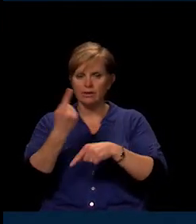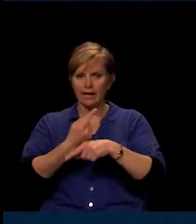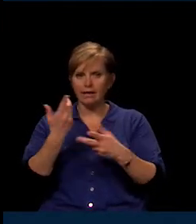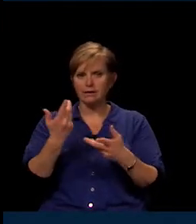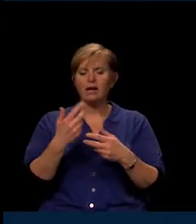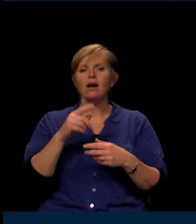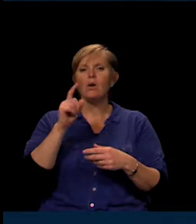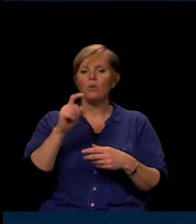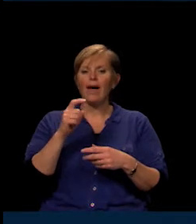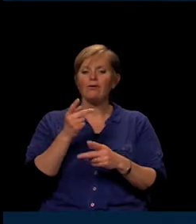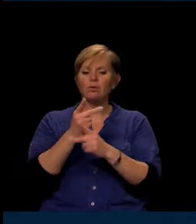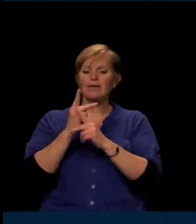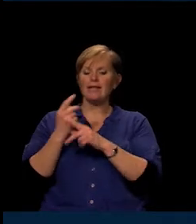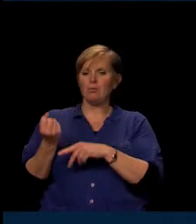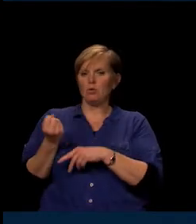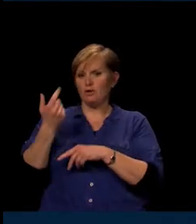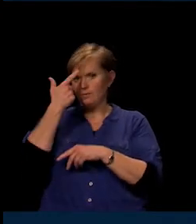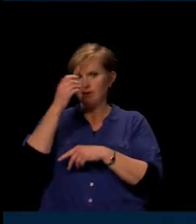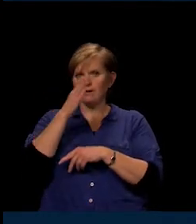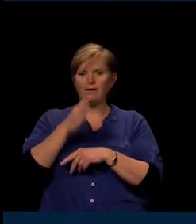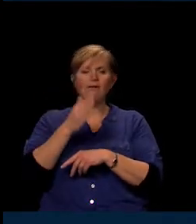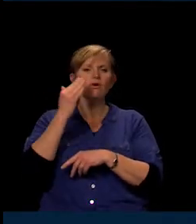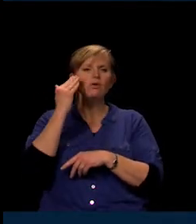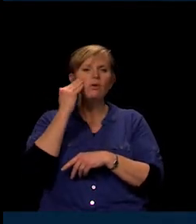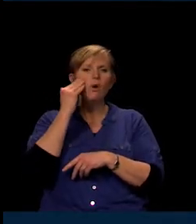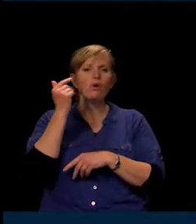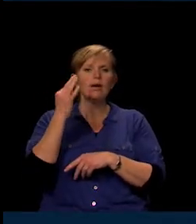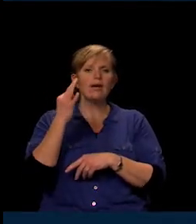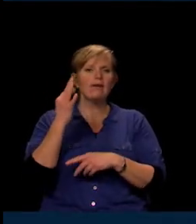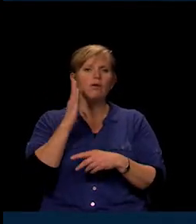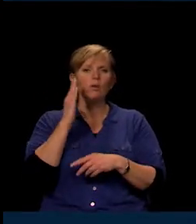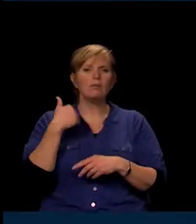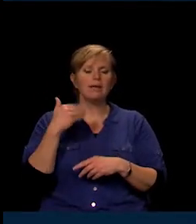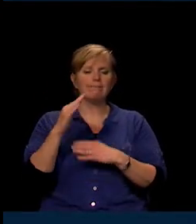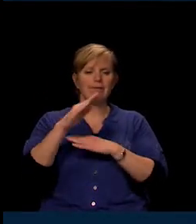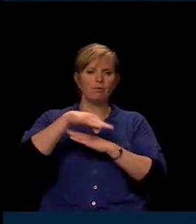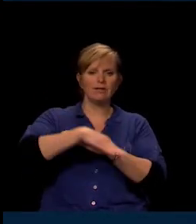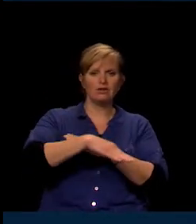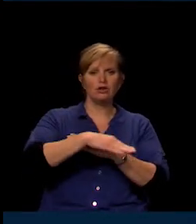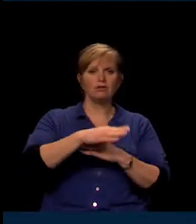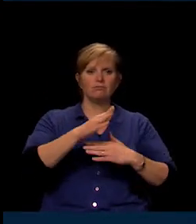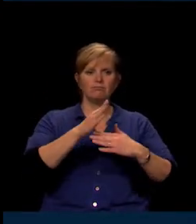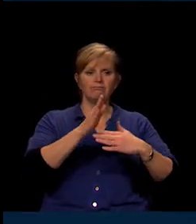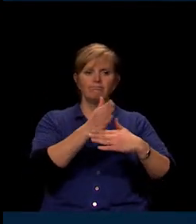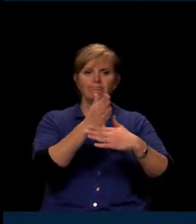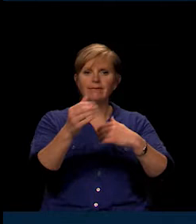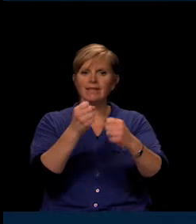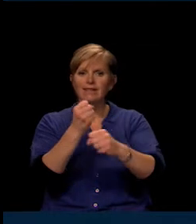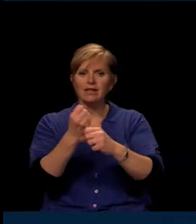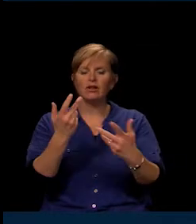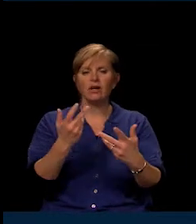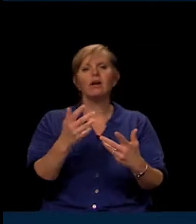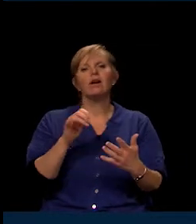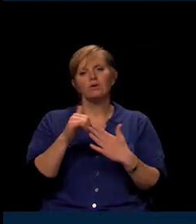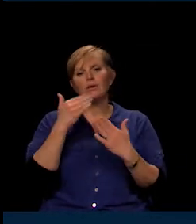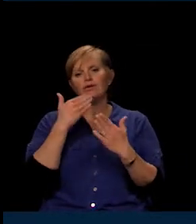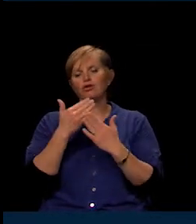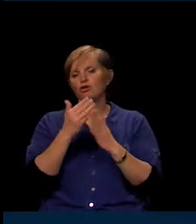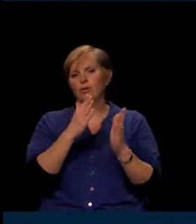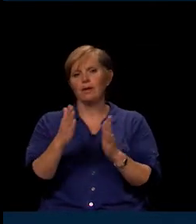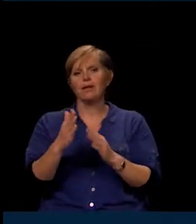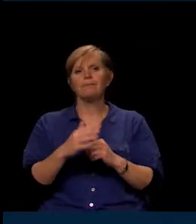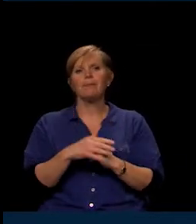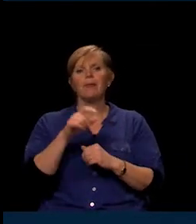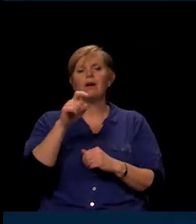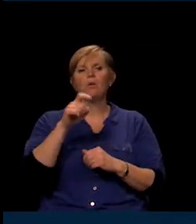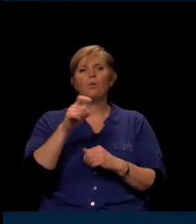because we never know if there's going to be a rescission mid-year, and so that's just good prudent planning to do that. We have